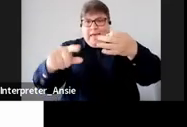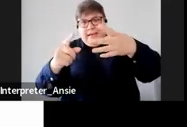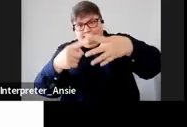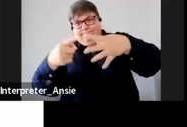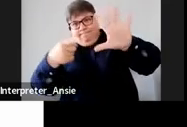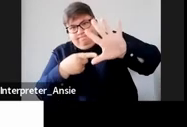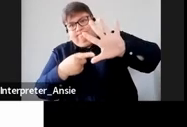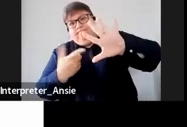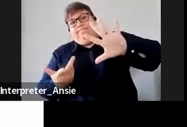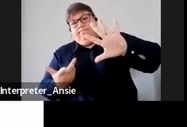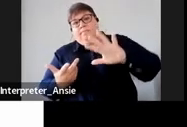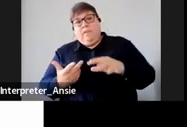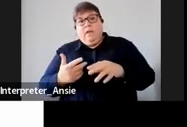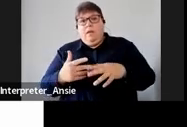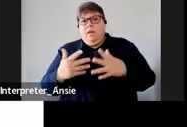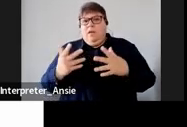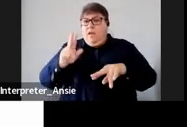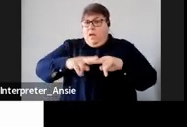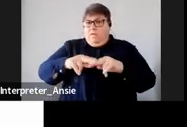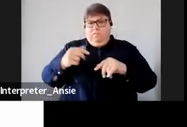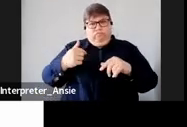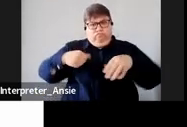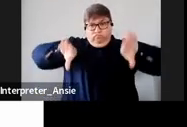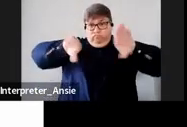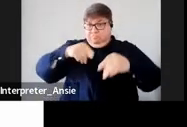what if I do not agree with the penalty